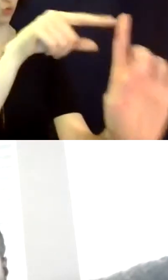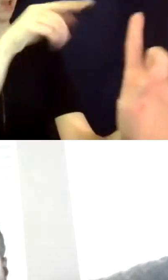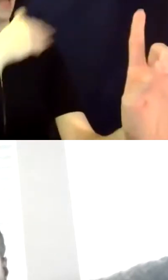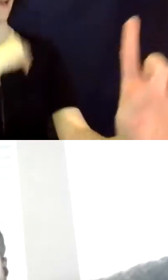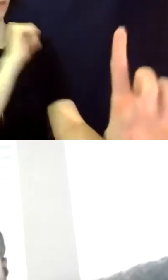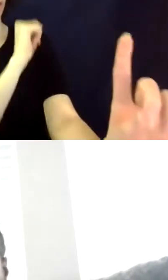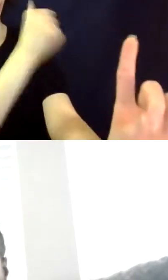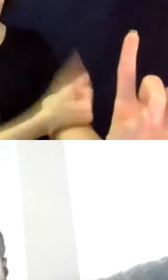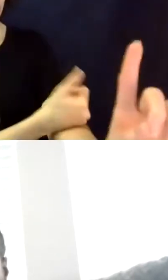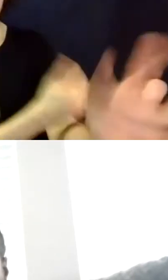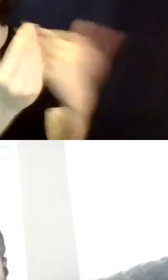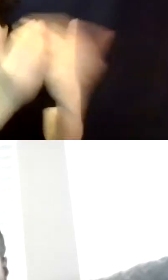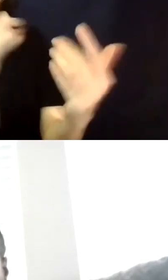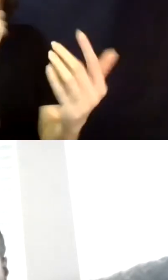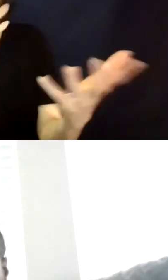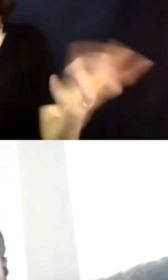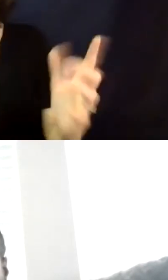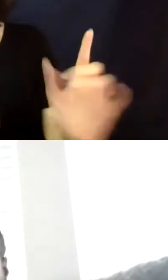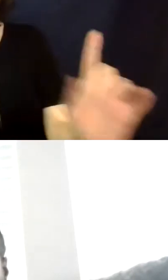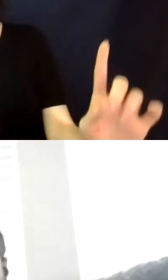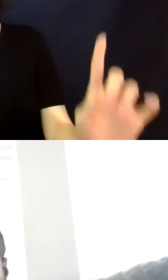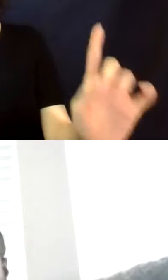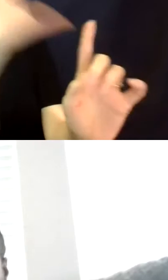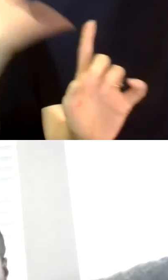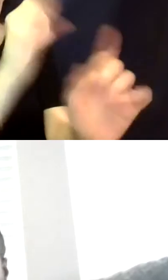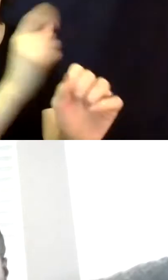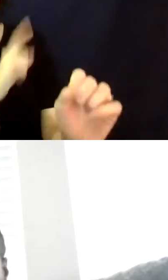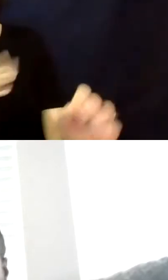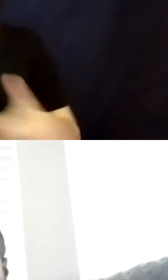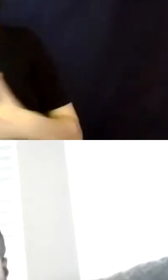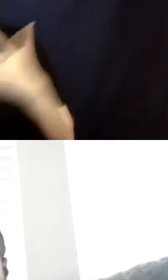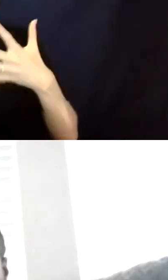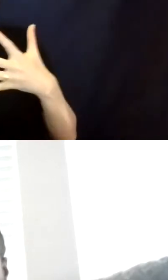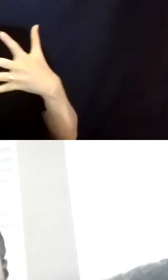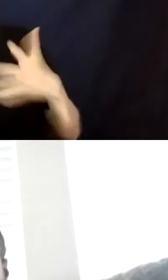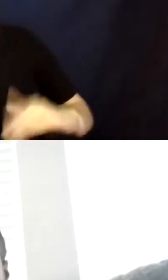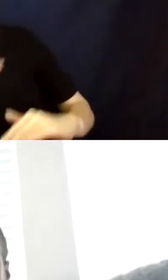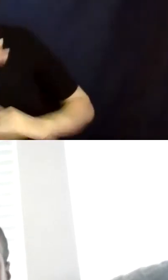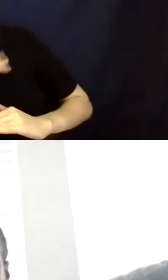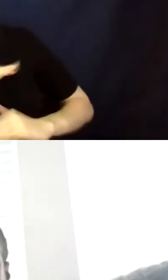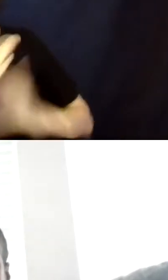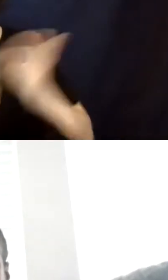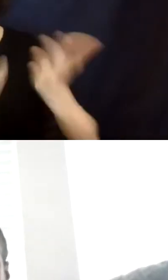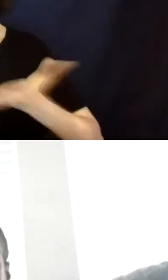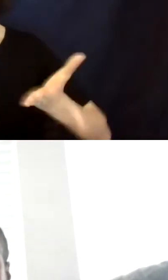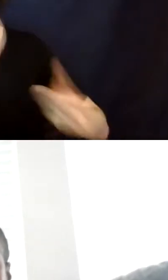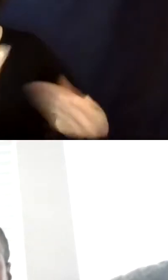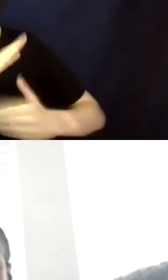to give authority to, to ensure that your needs were being met and that all of your services were being provided for.